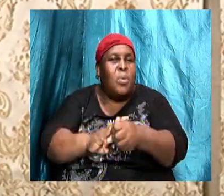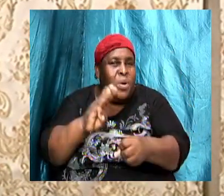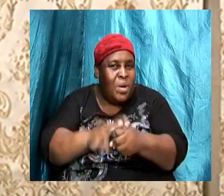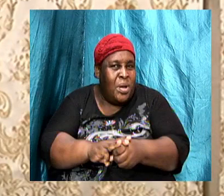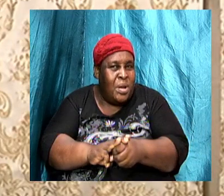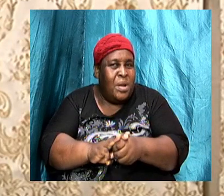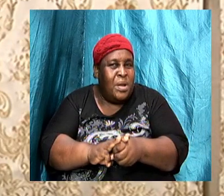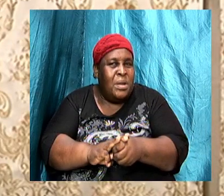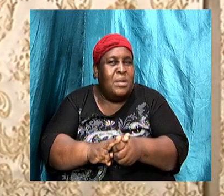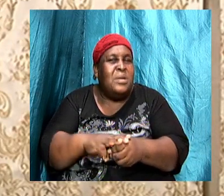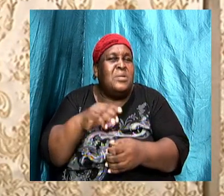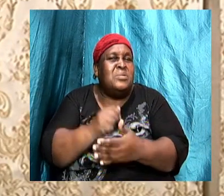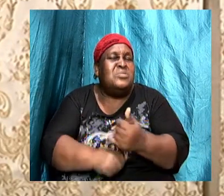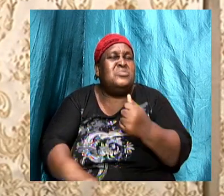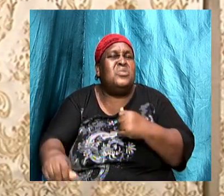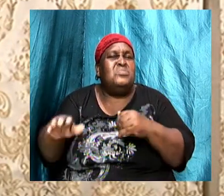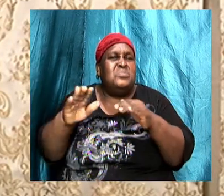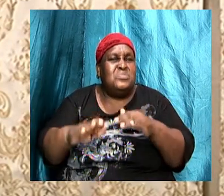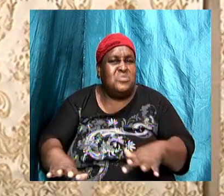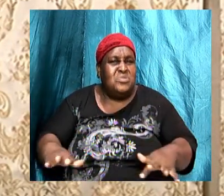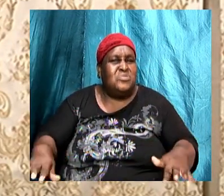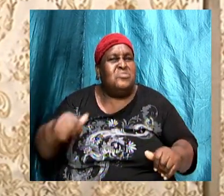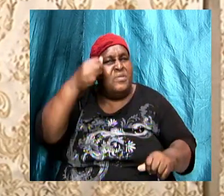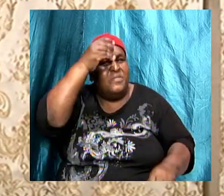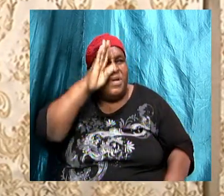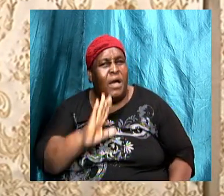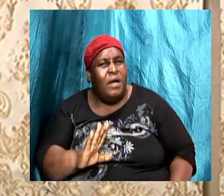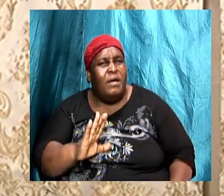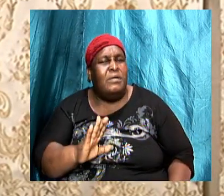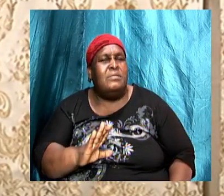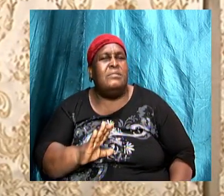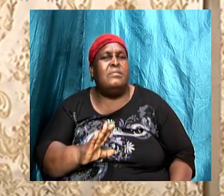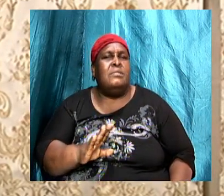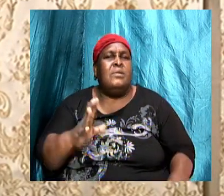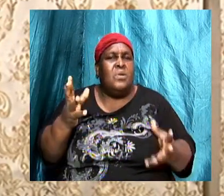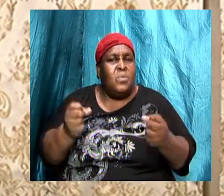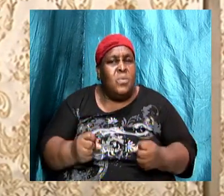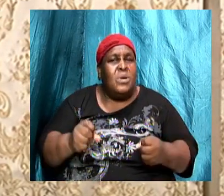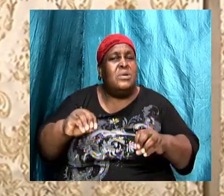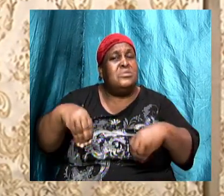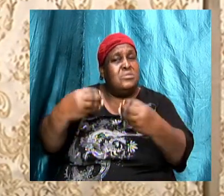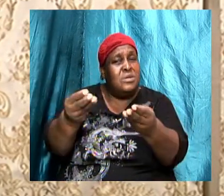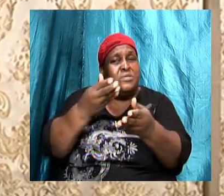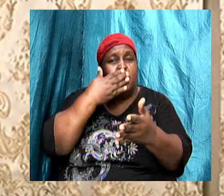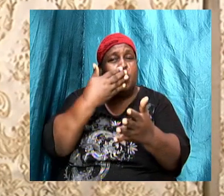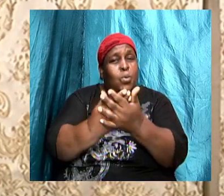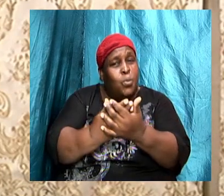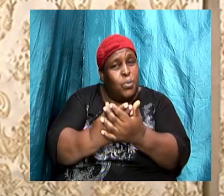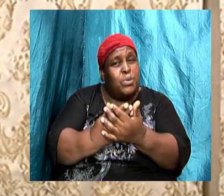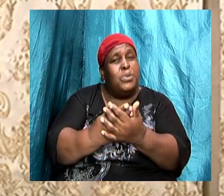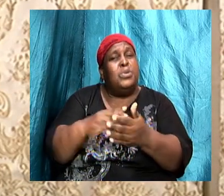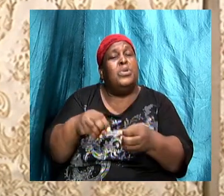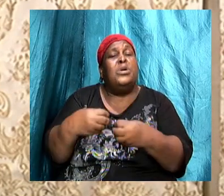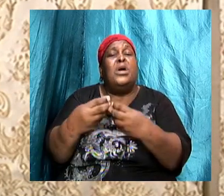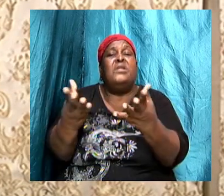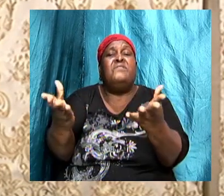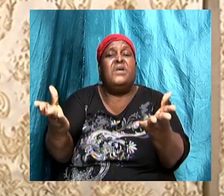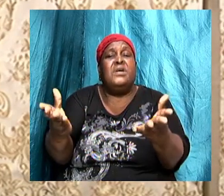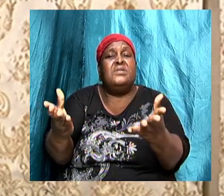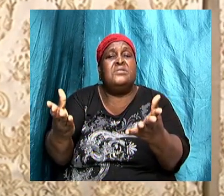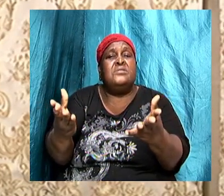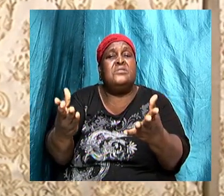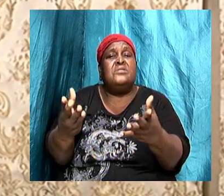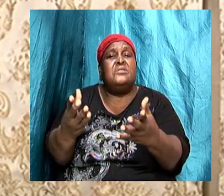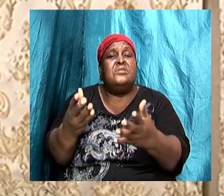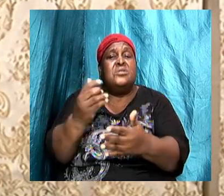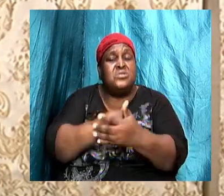child of God. I want to give good advice to some child of God